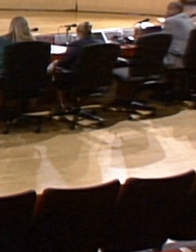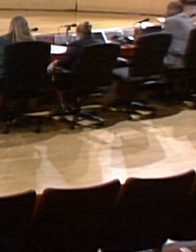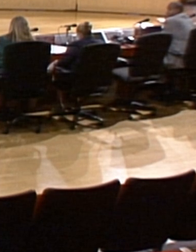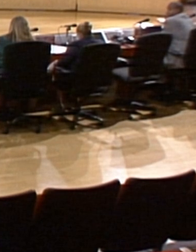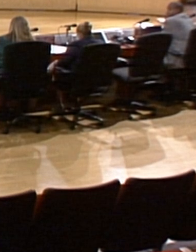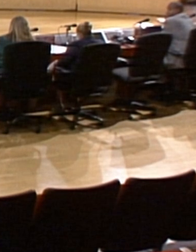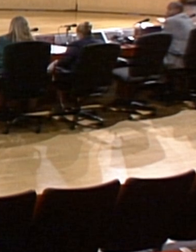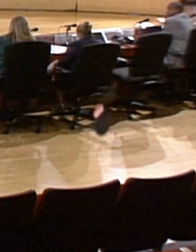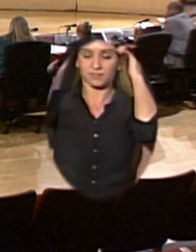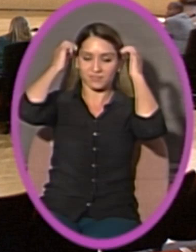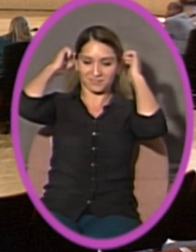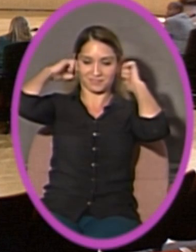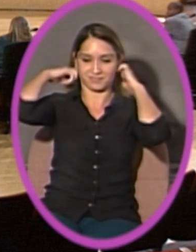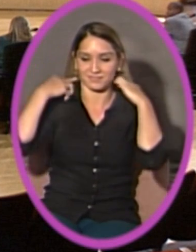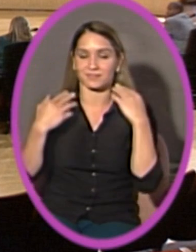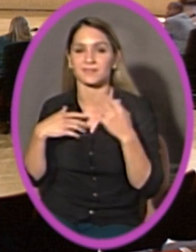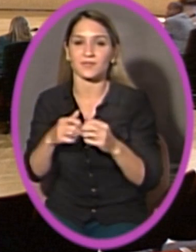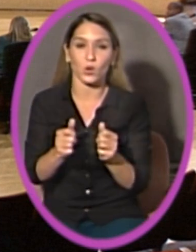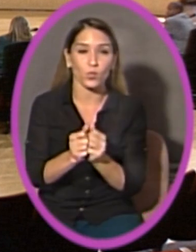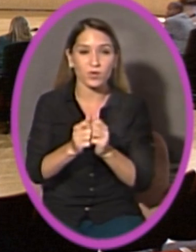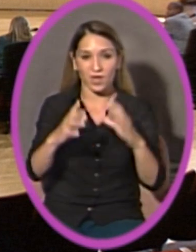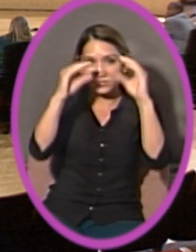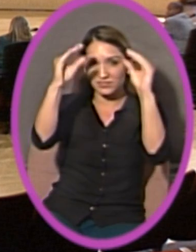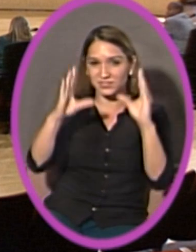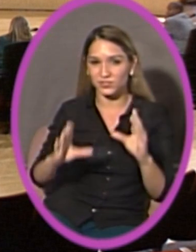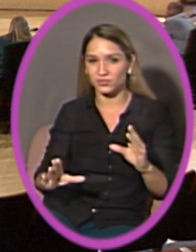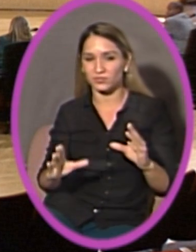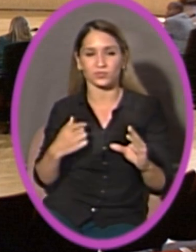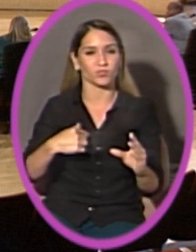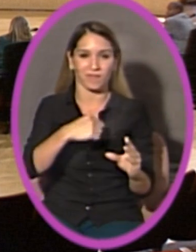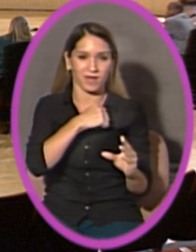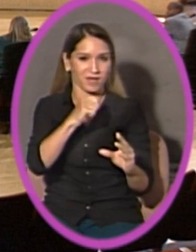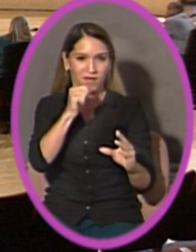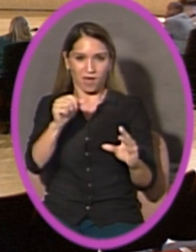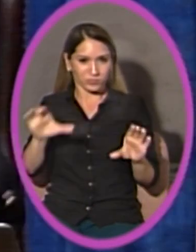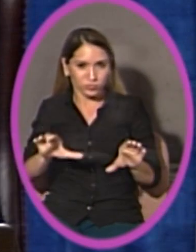not be in the same boat that we are with all of our kids doing well.